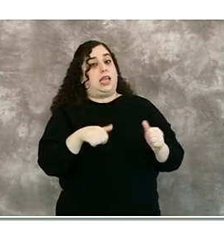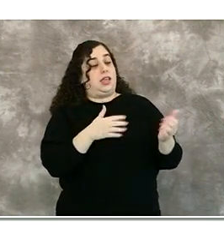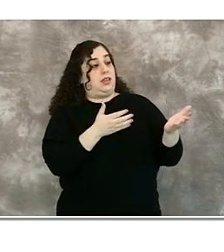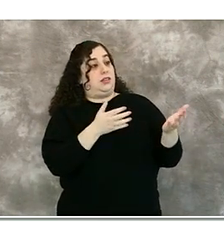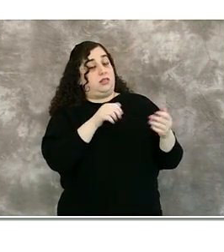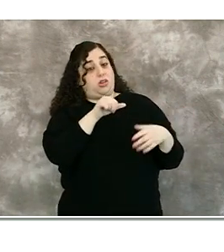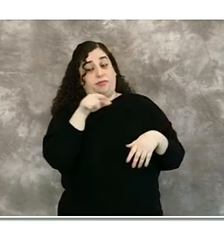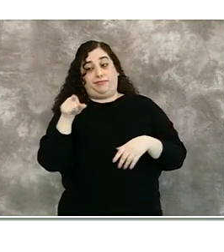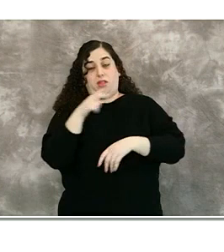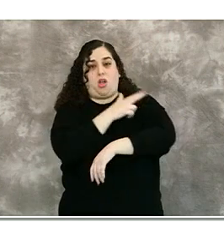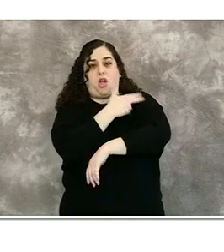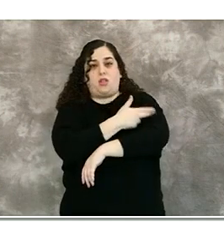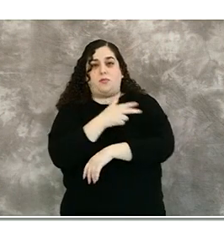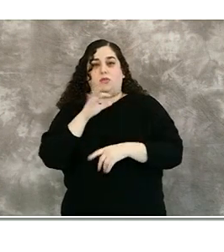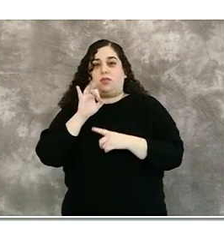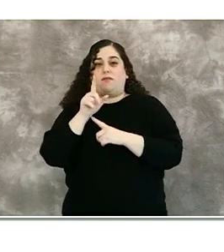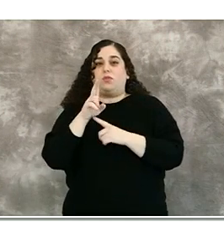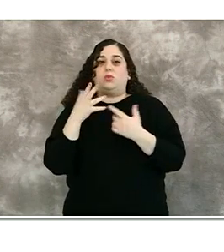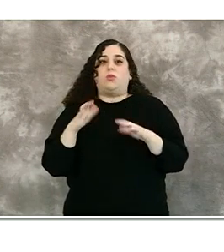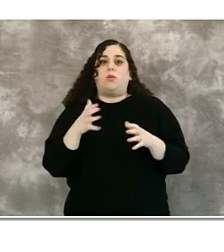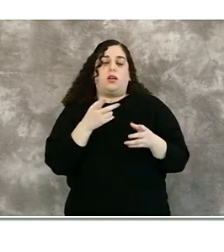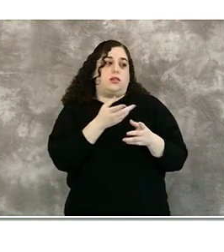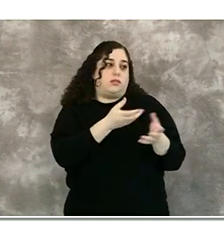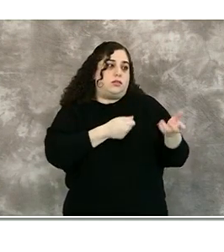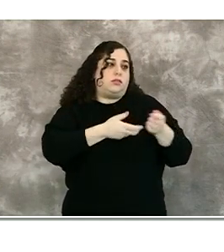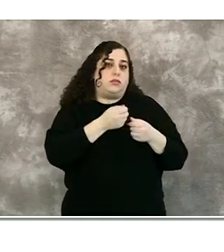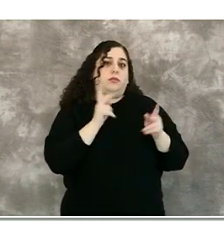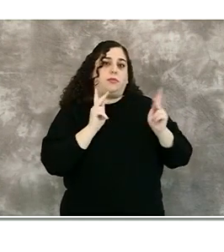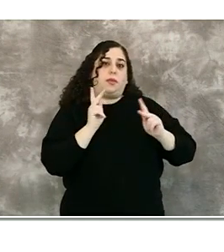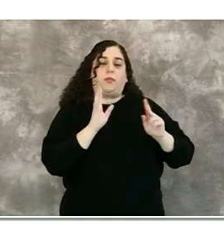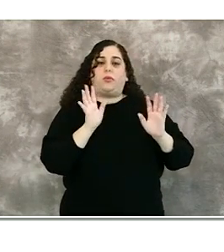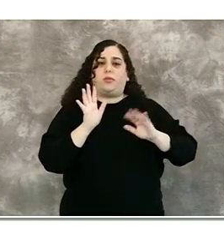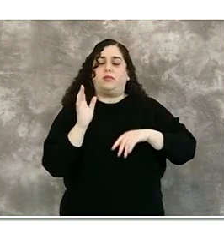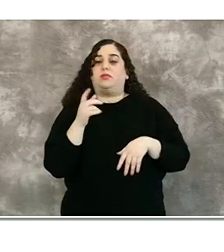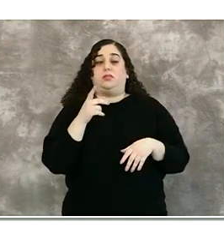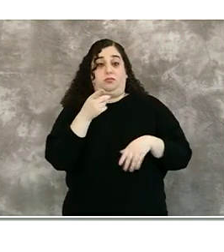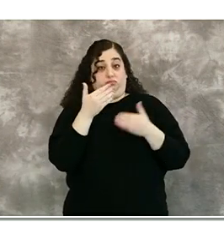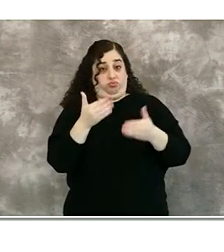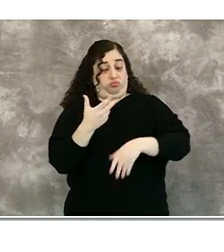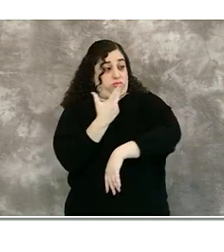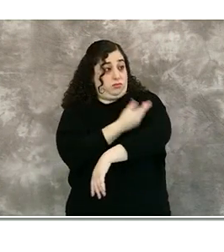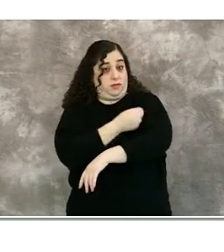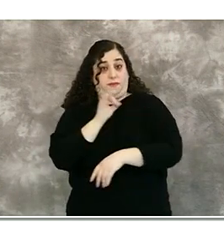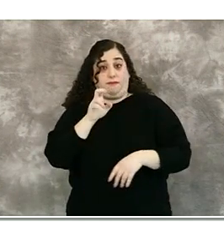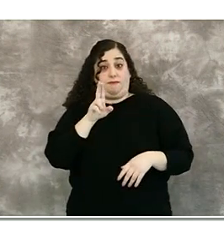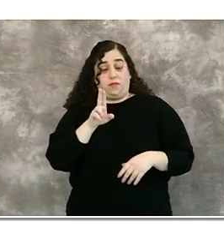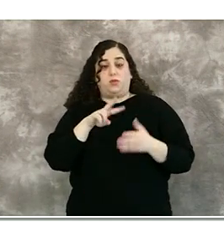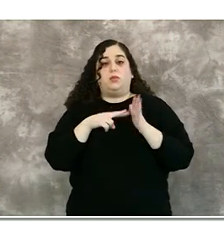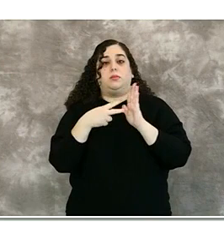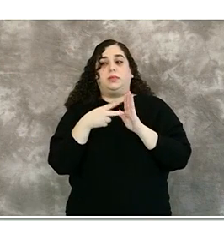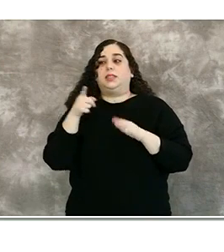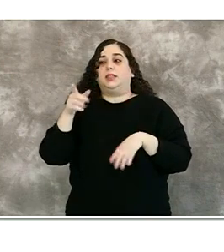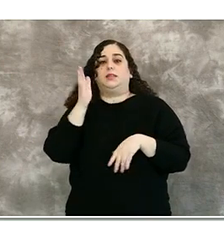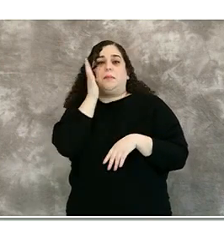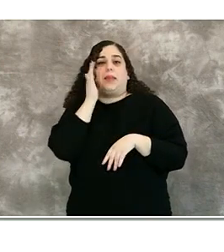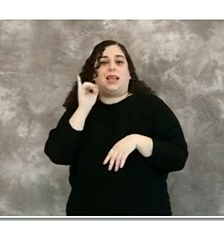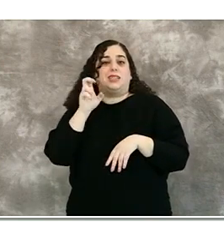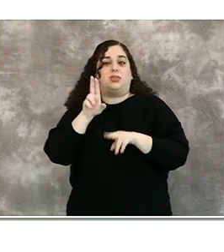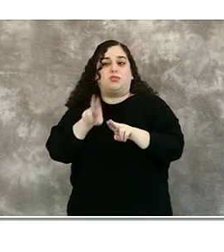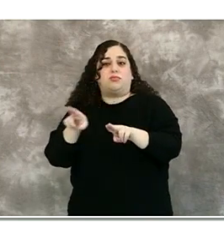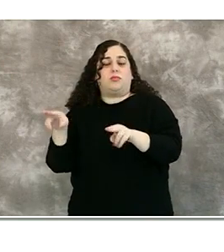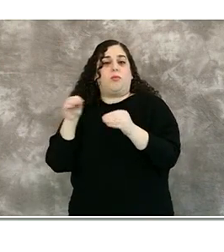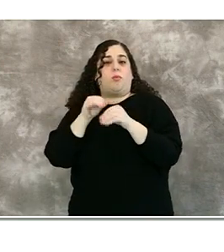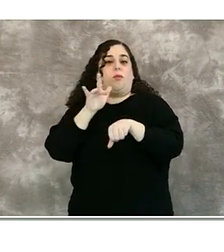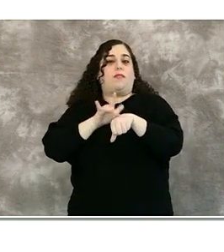COVID. And that is, you know, the number one reason why we want to have everyone who hasn't already been immunized to go out and be